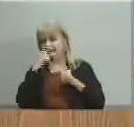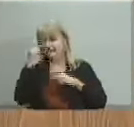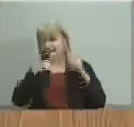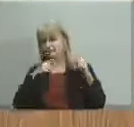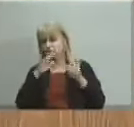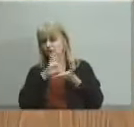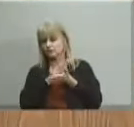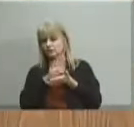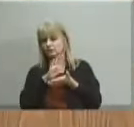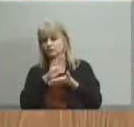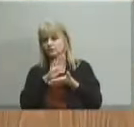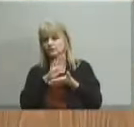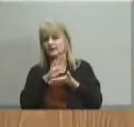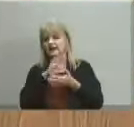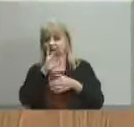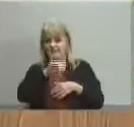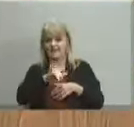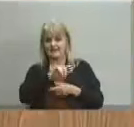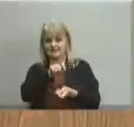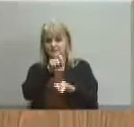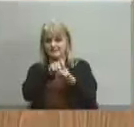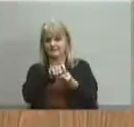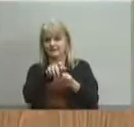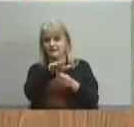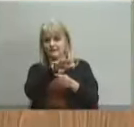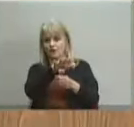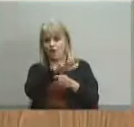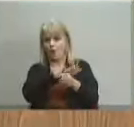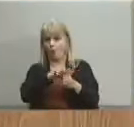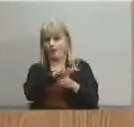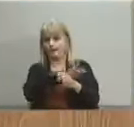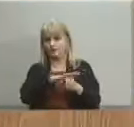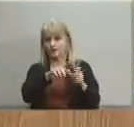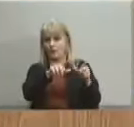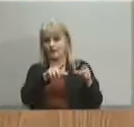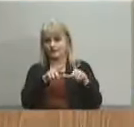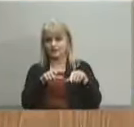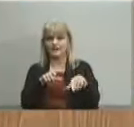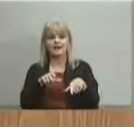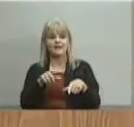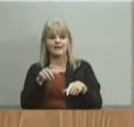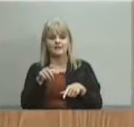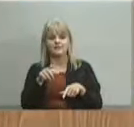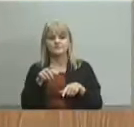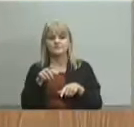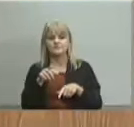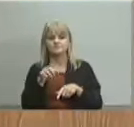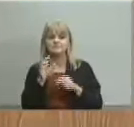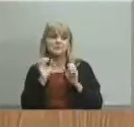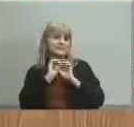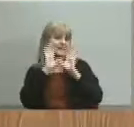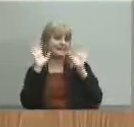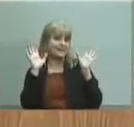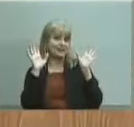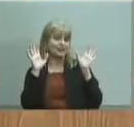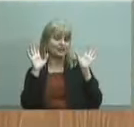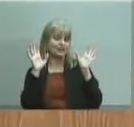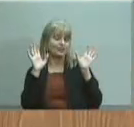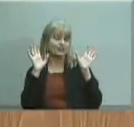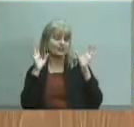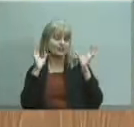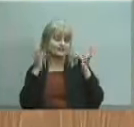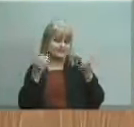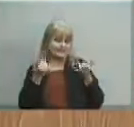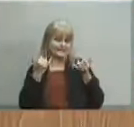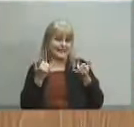school in that particular location but it's not as i was it was clear to me today it's not